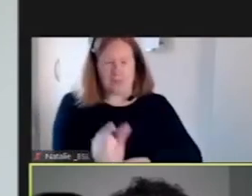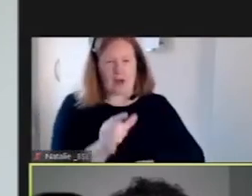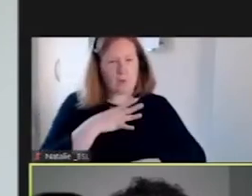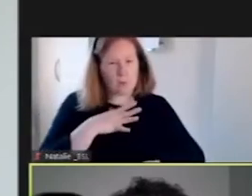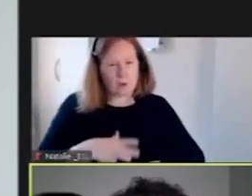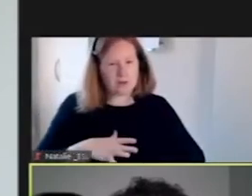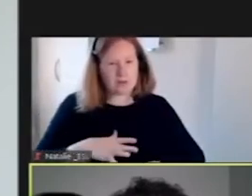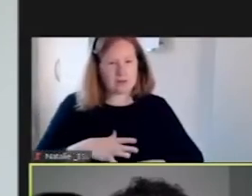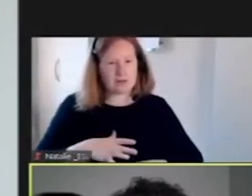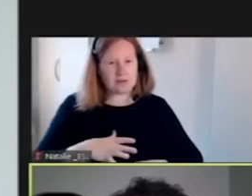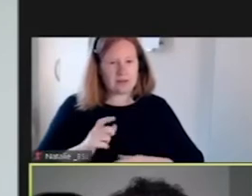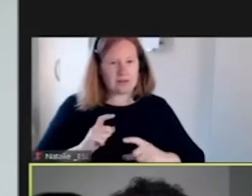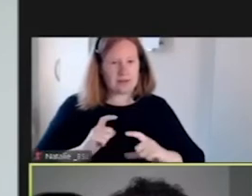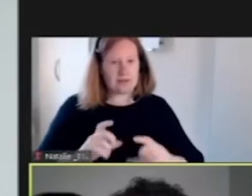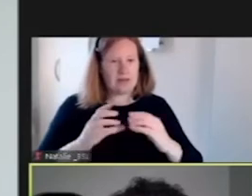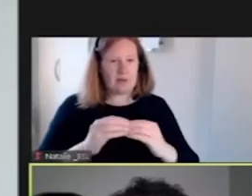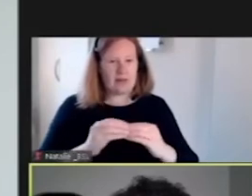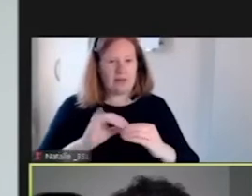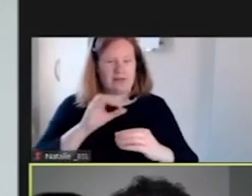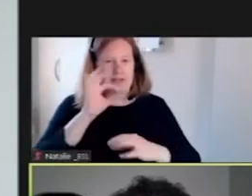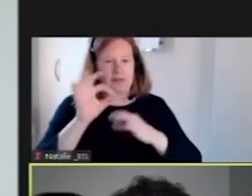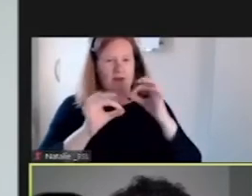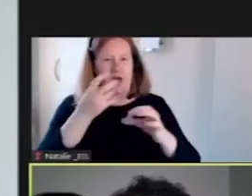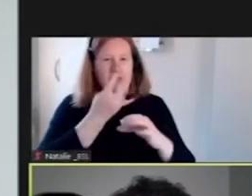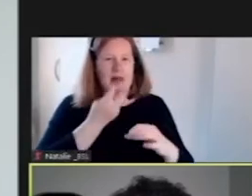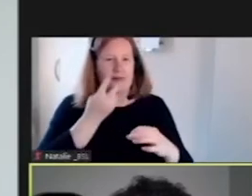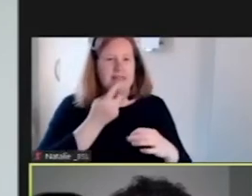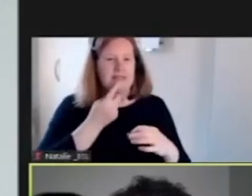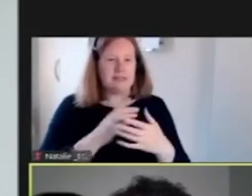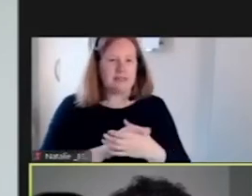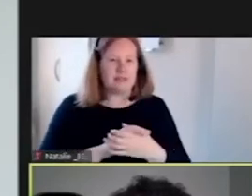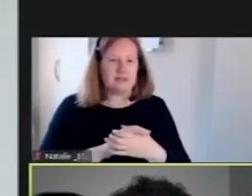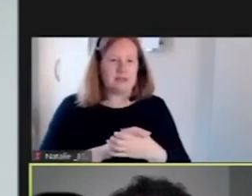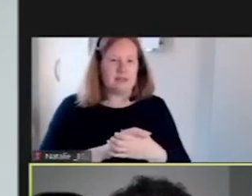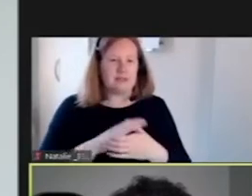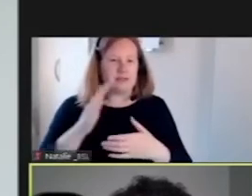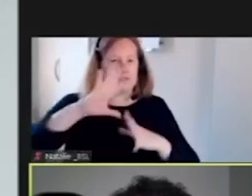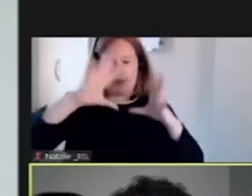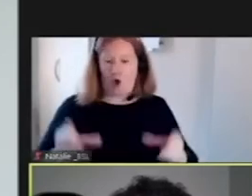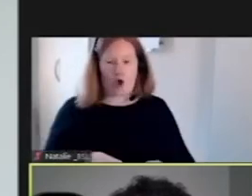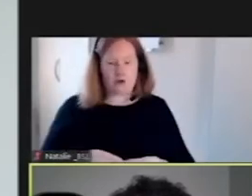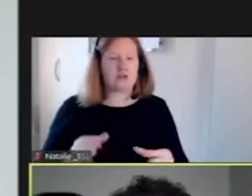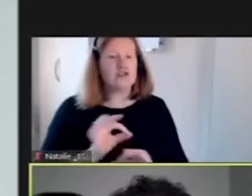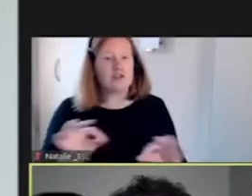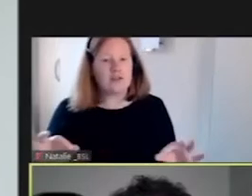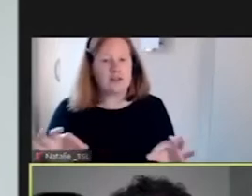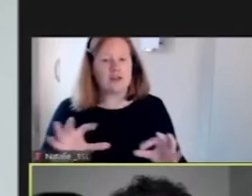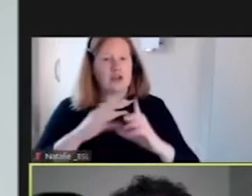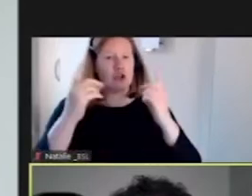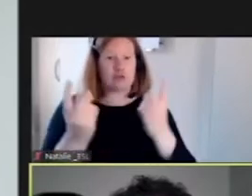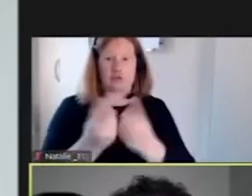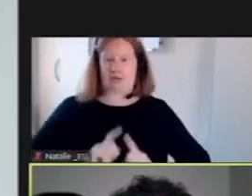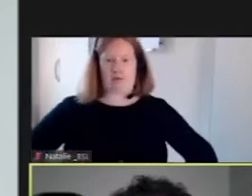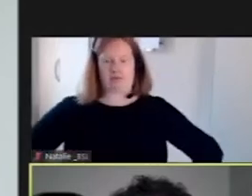still with a 16 quid sheen on the lips. It's to be all, nothing, something else entirely.